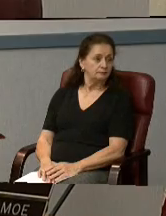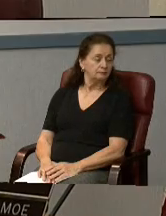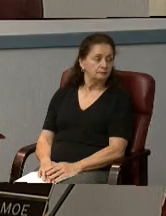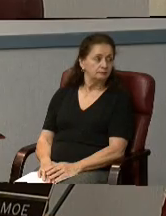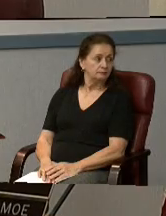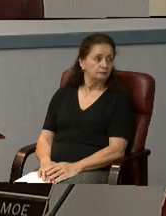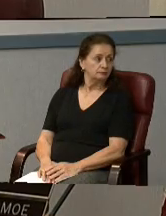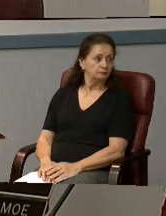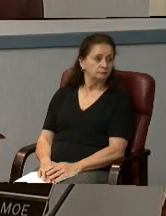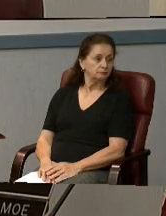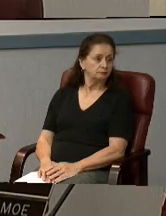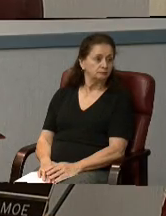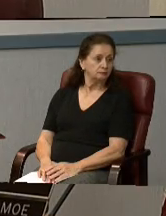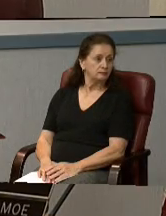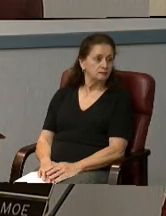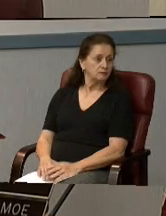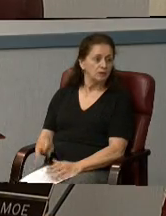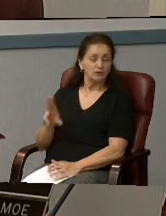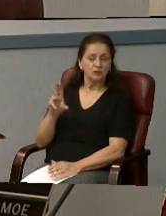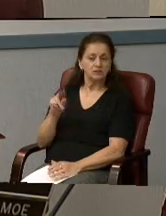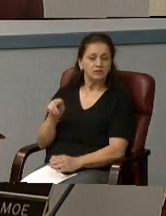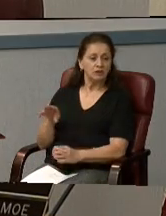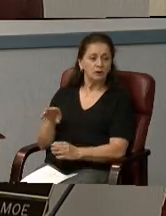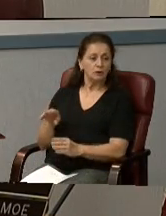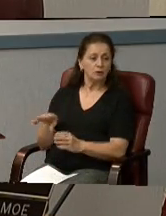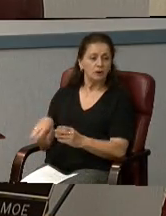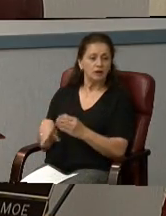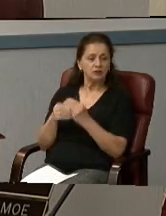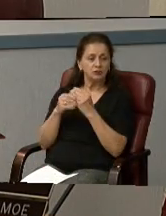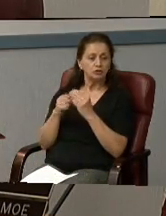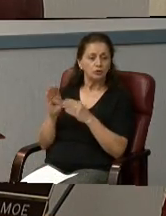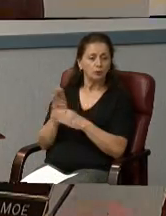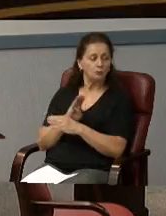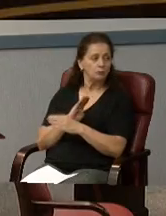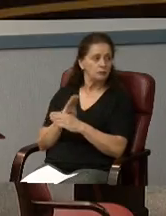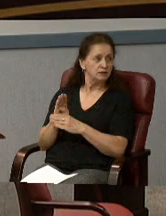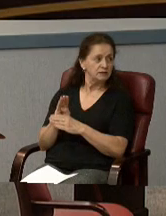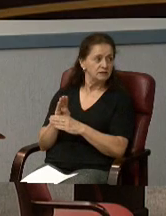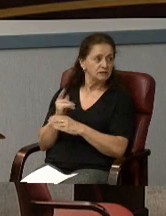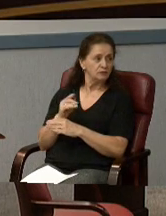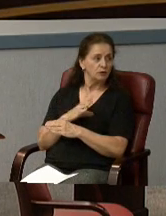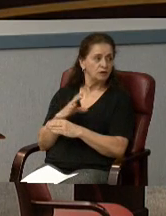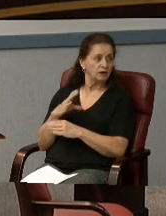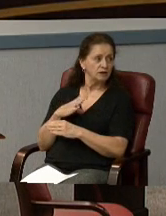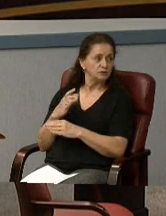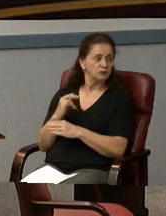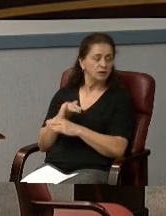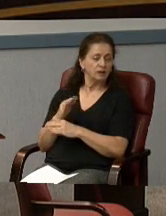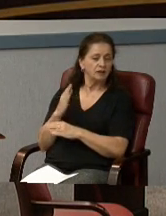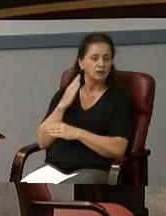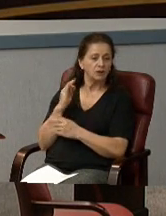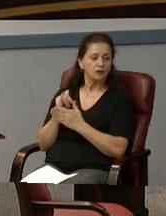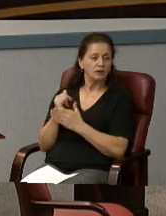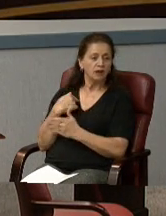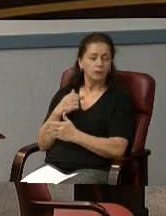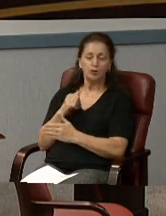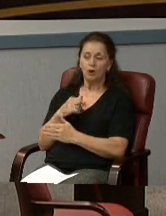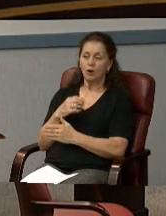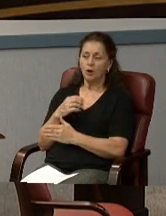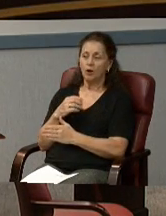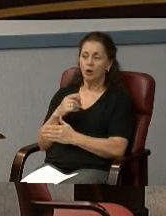There being no further business to come before the Council this evening. I know we all wish the Mayor, who's a little under the weather tonight,